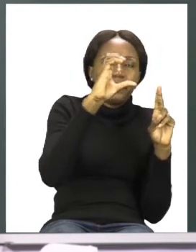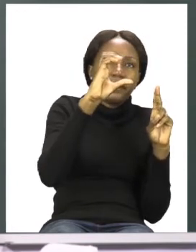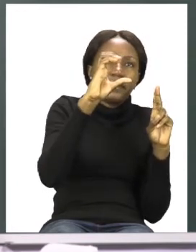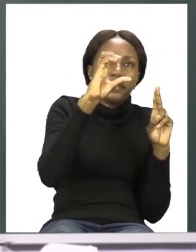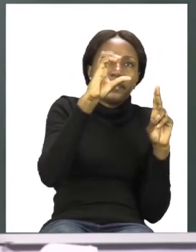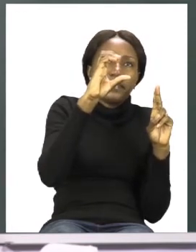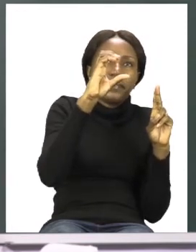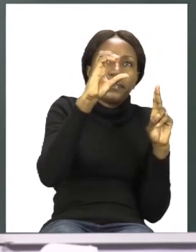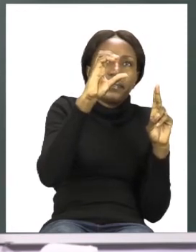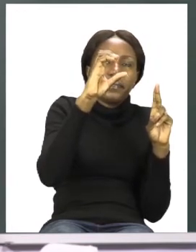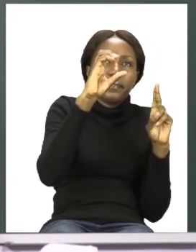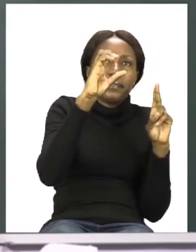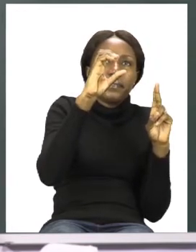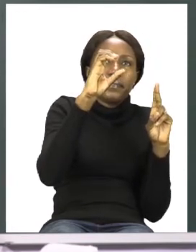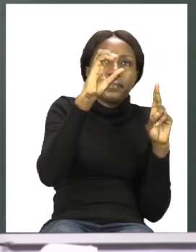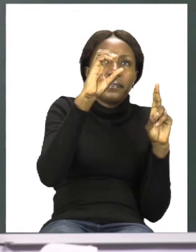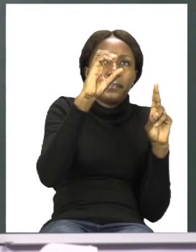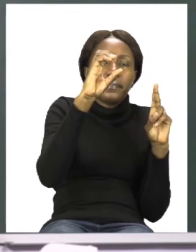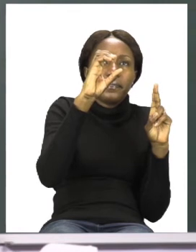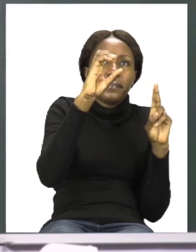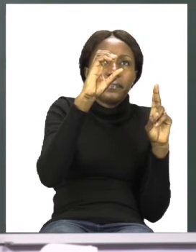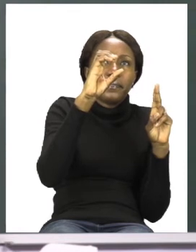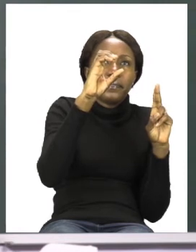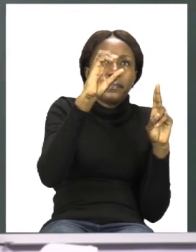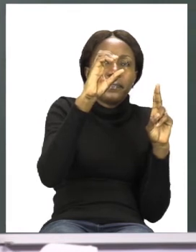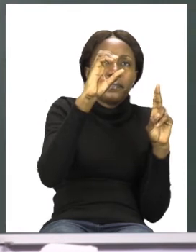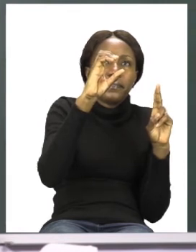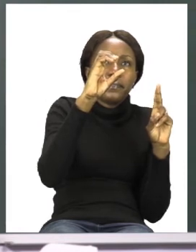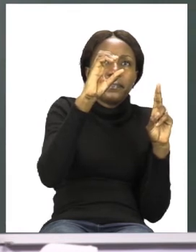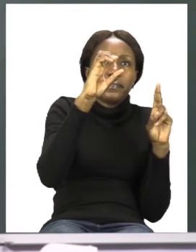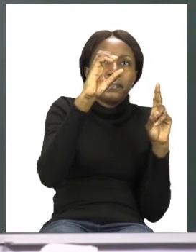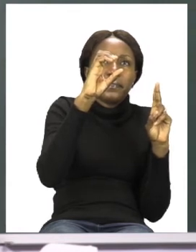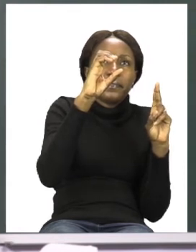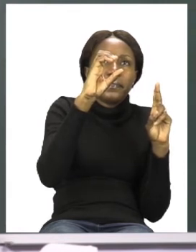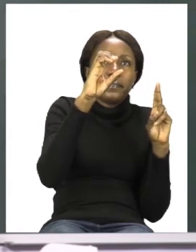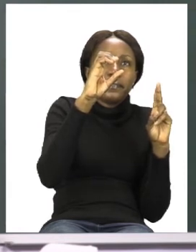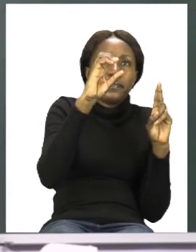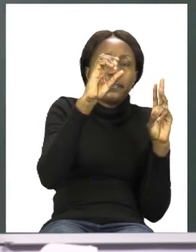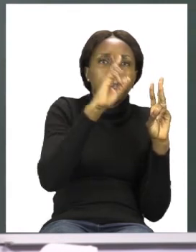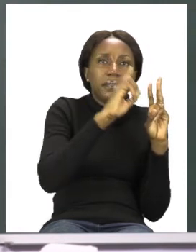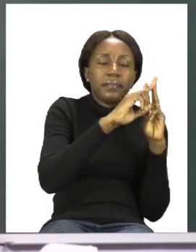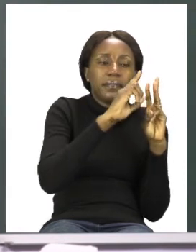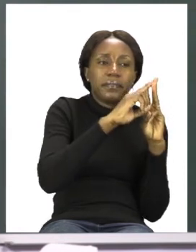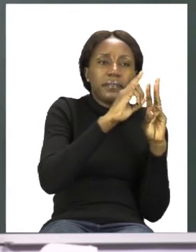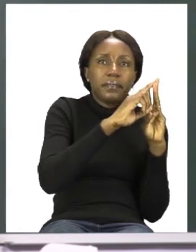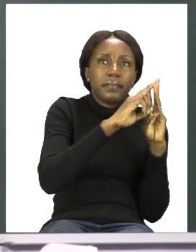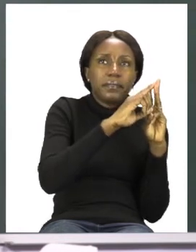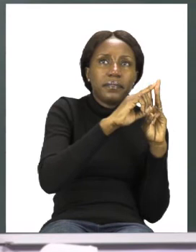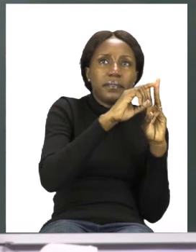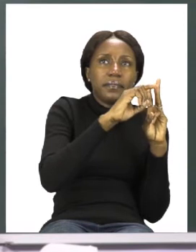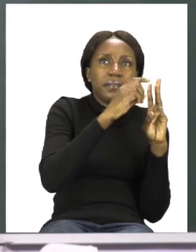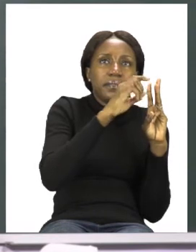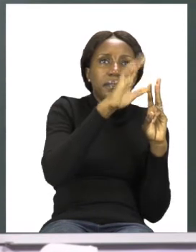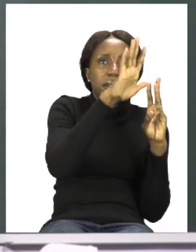10-cent coin. Then, the next